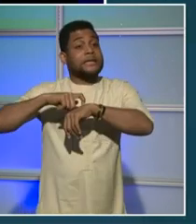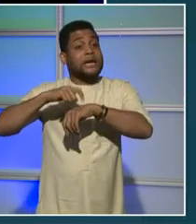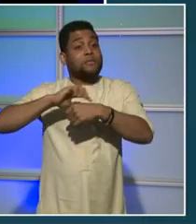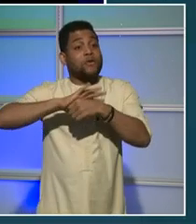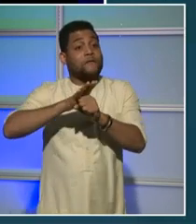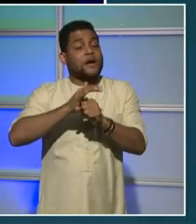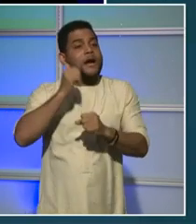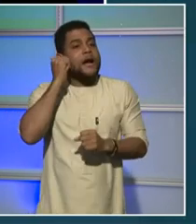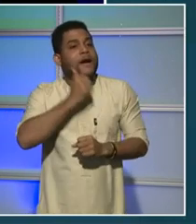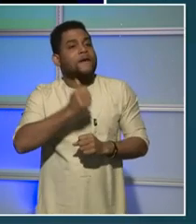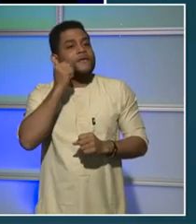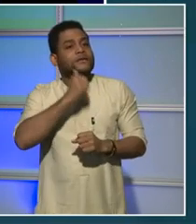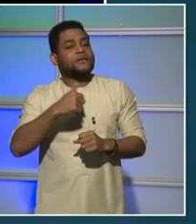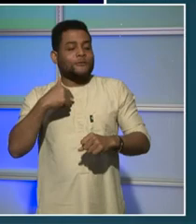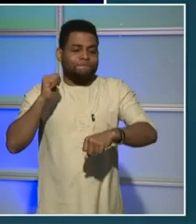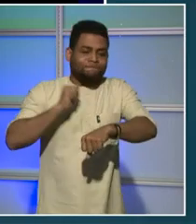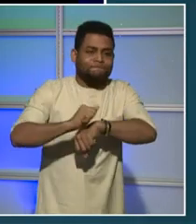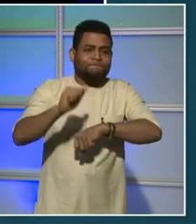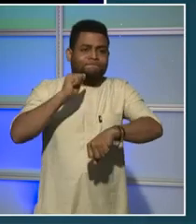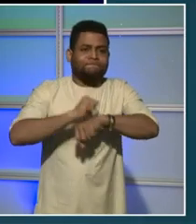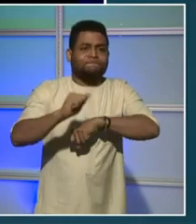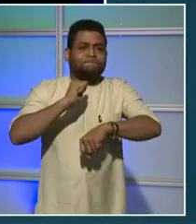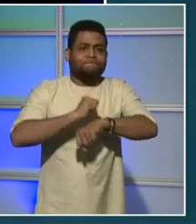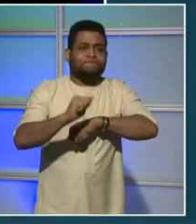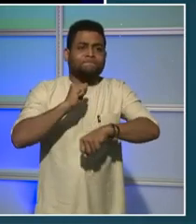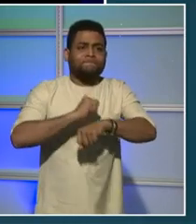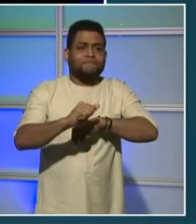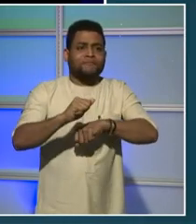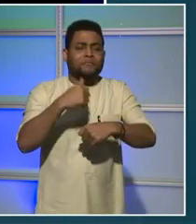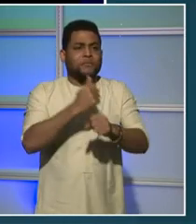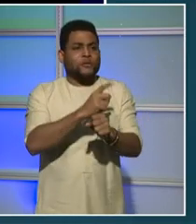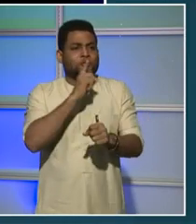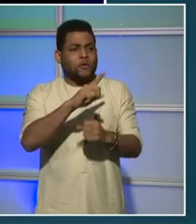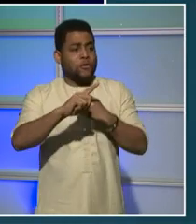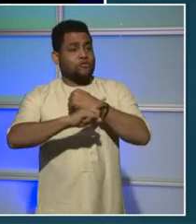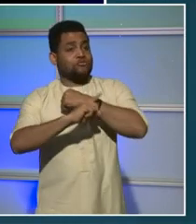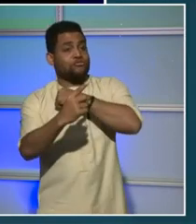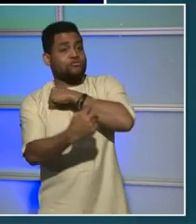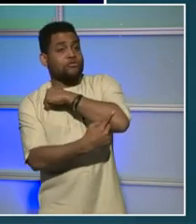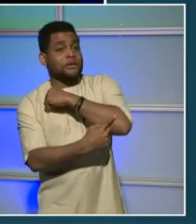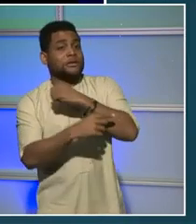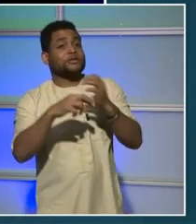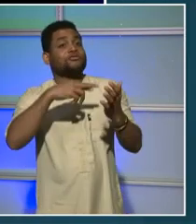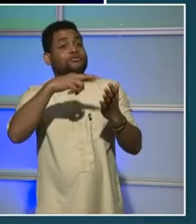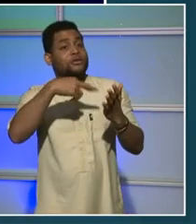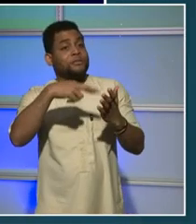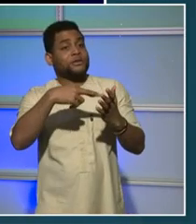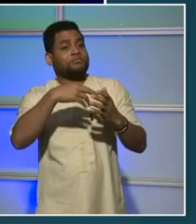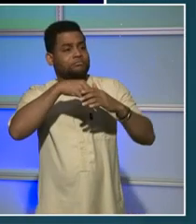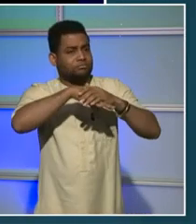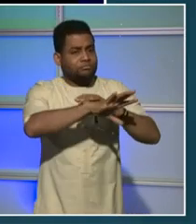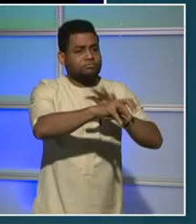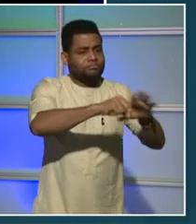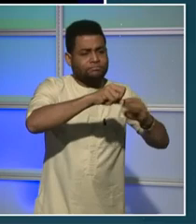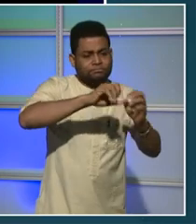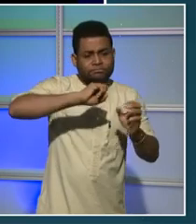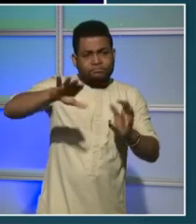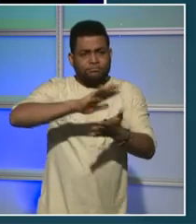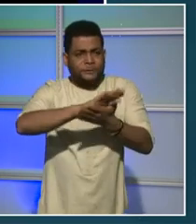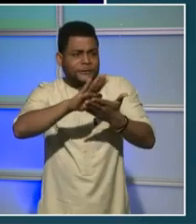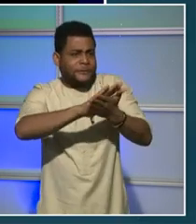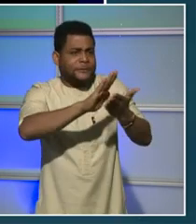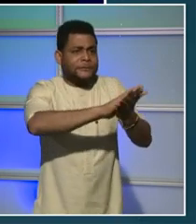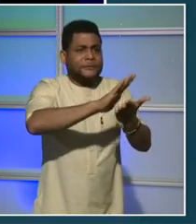and making sure that our trash and recycling have been picked up. We have and continue to be focused on our litter